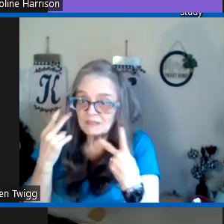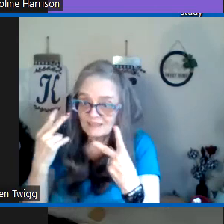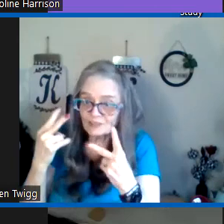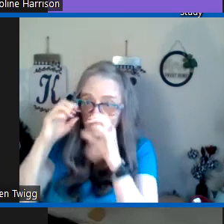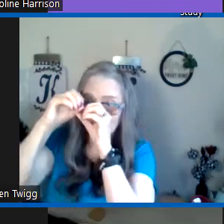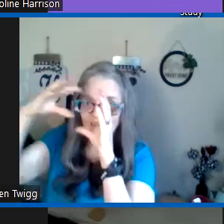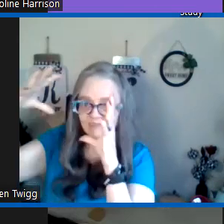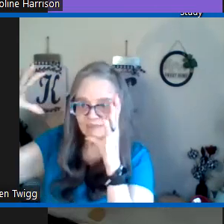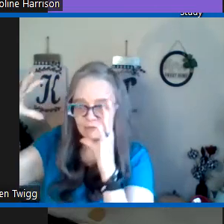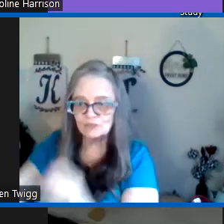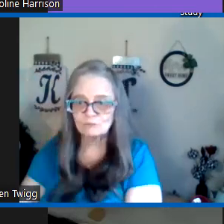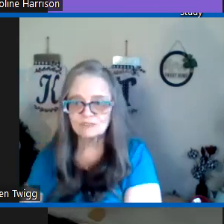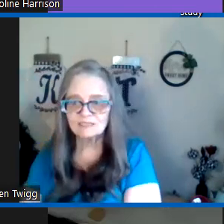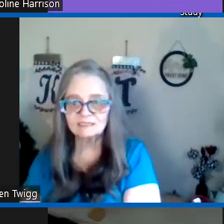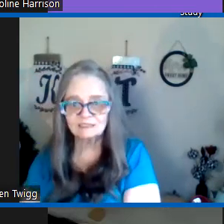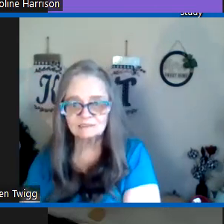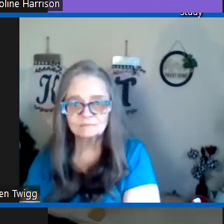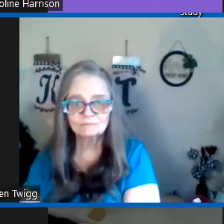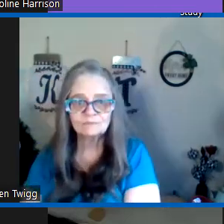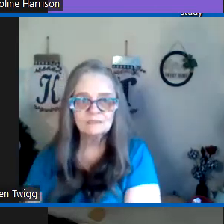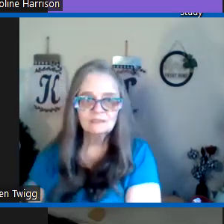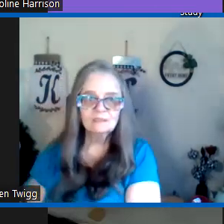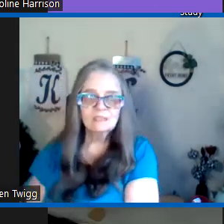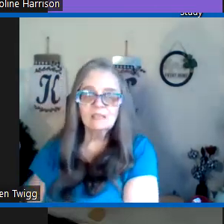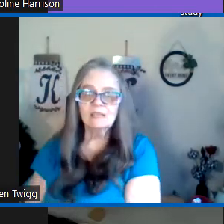but they saw it the vision was clear